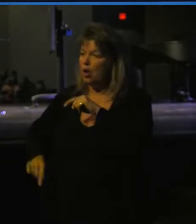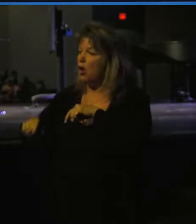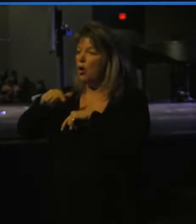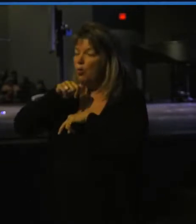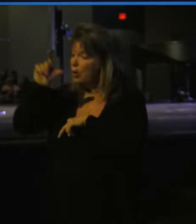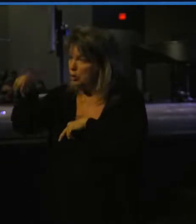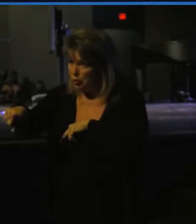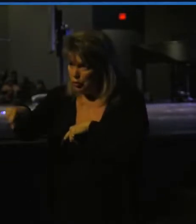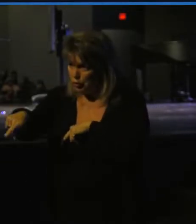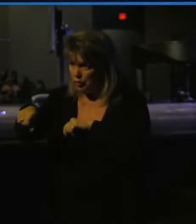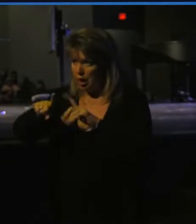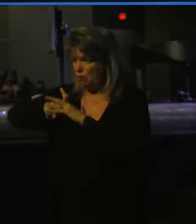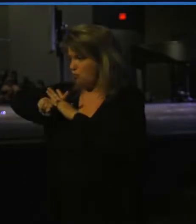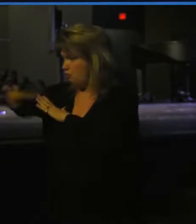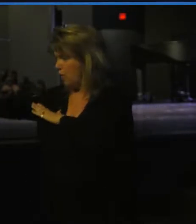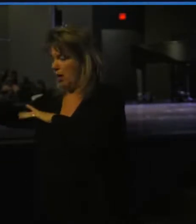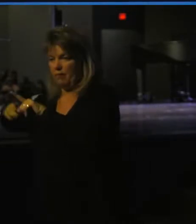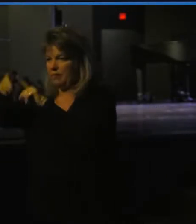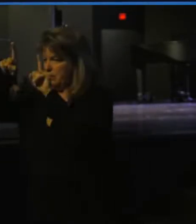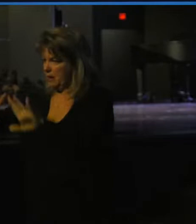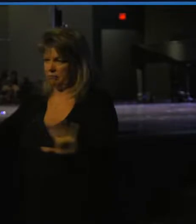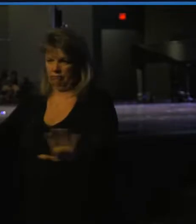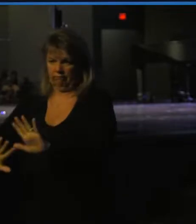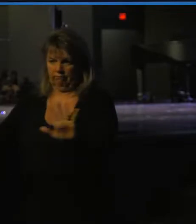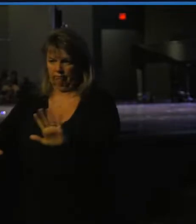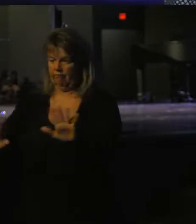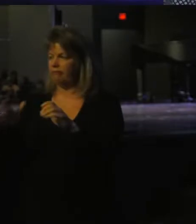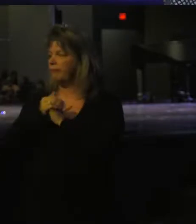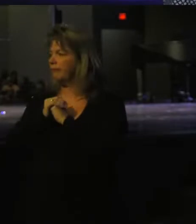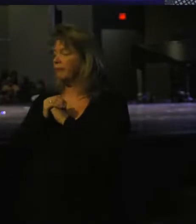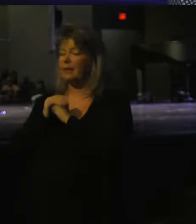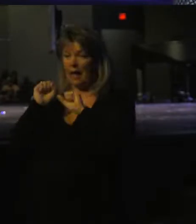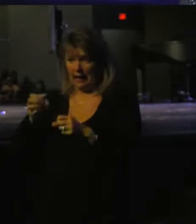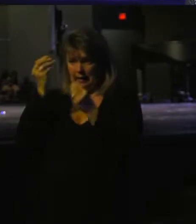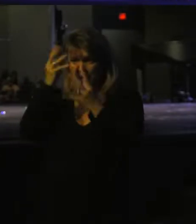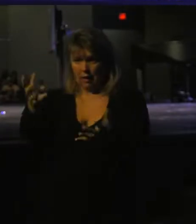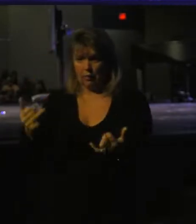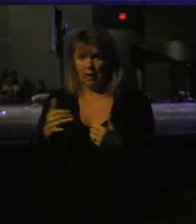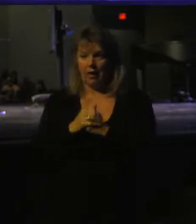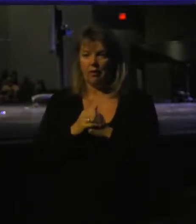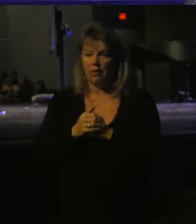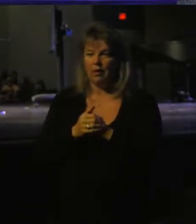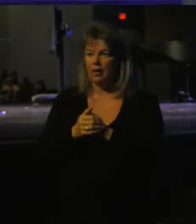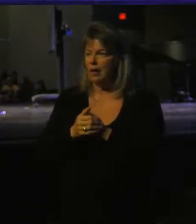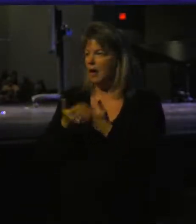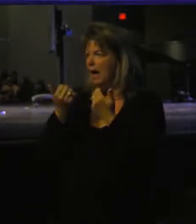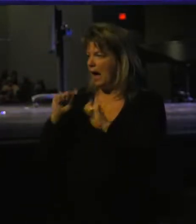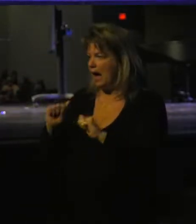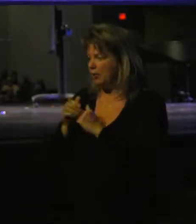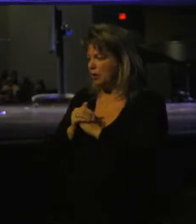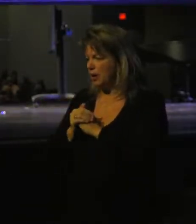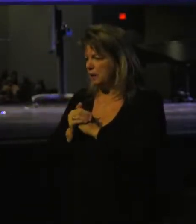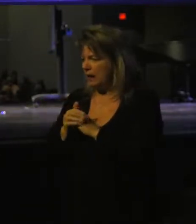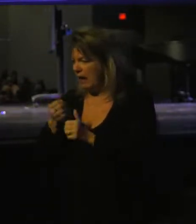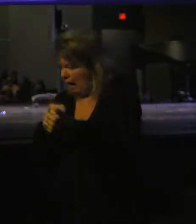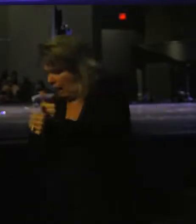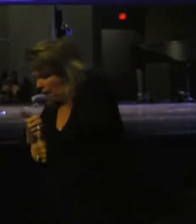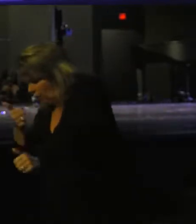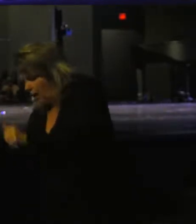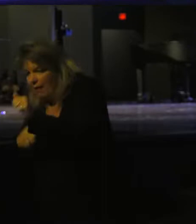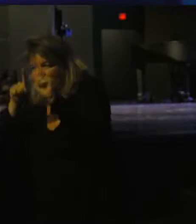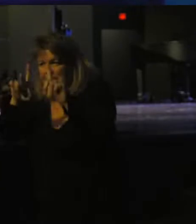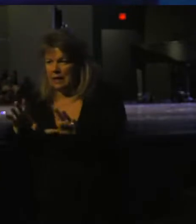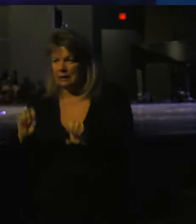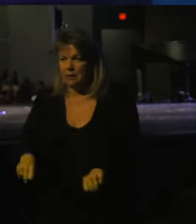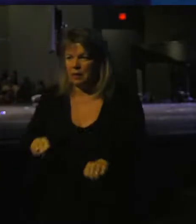should we run from the test. I can tell you, man, I tried to dip and dodge every test I could in school.